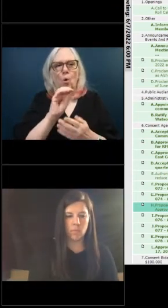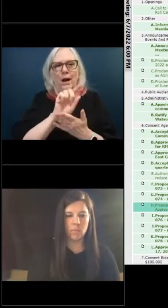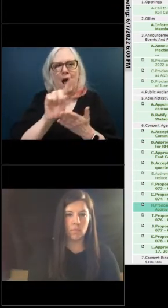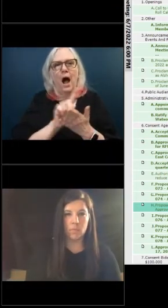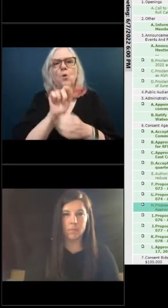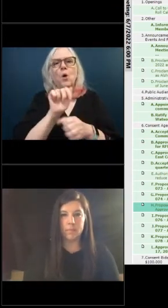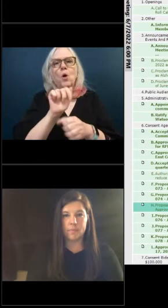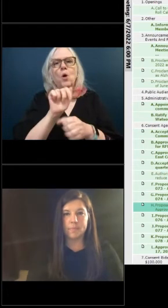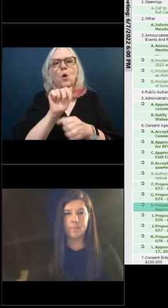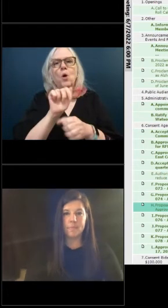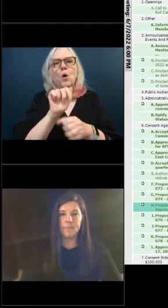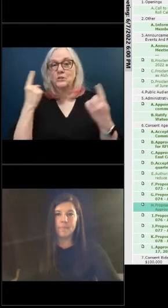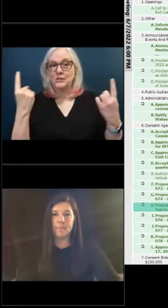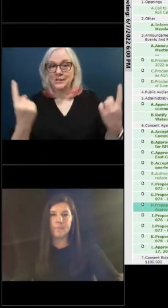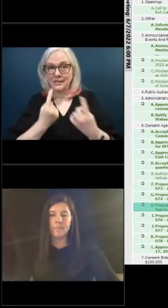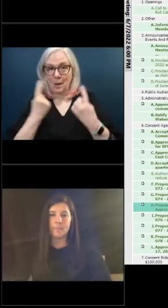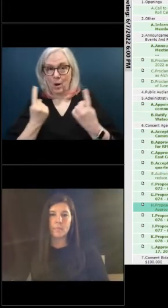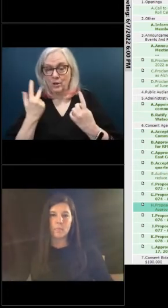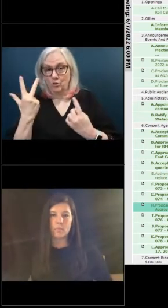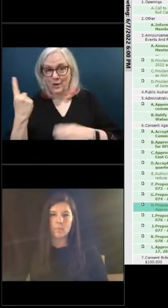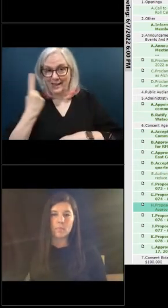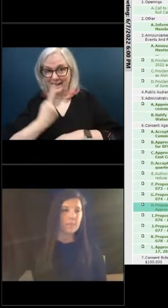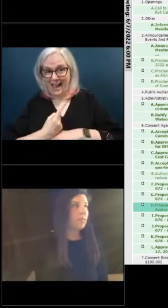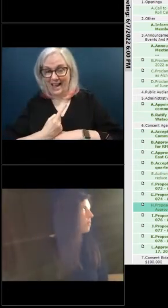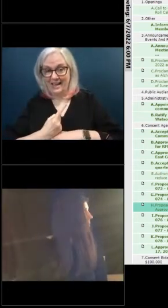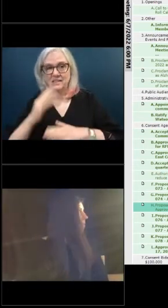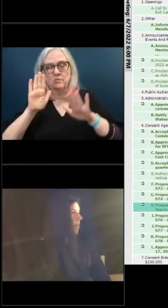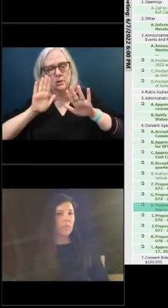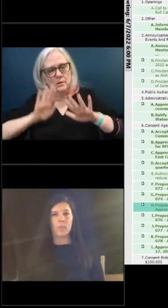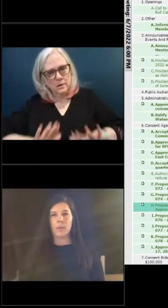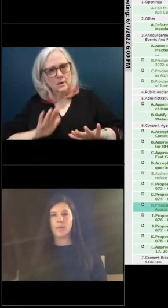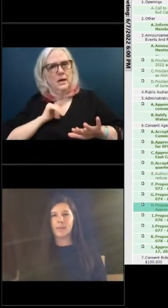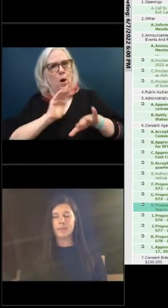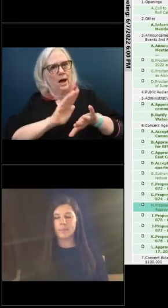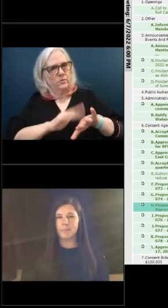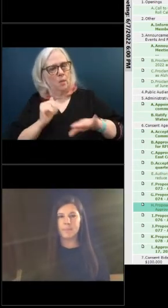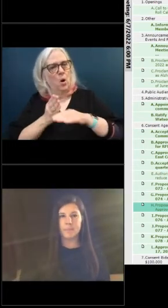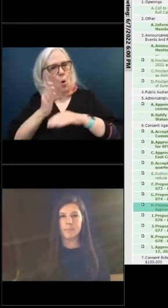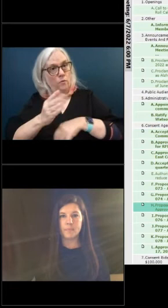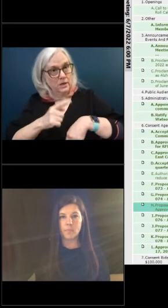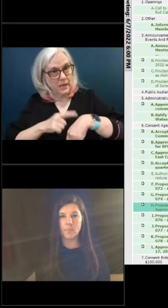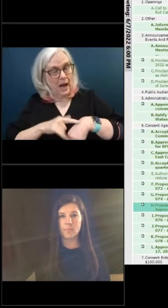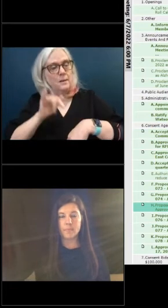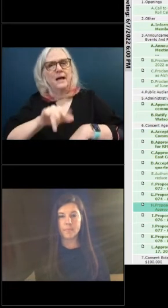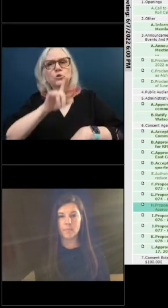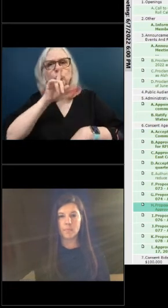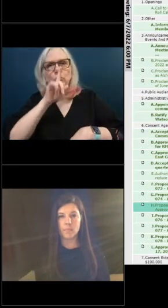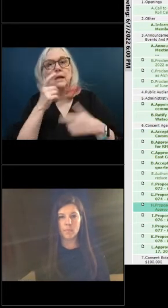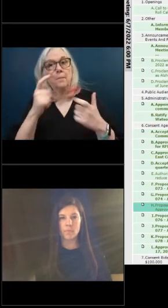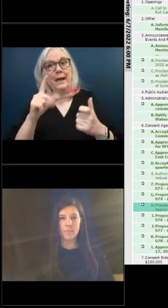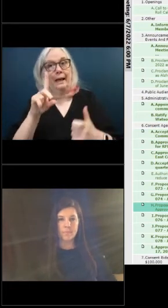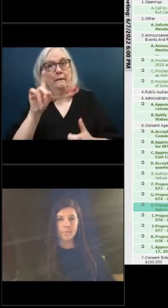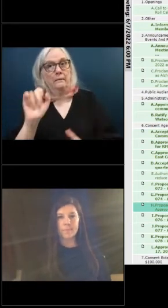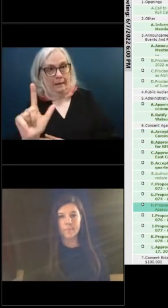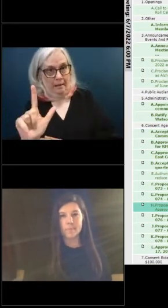somebody the three days of decompression though where i'm not having to call them in on overtime is is really a huge deal having